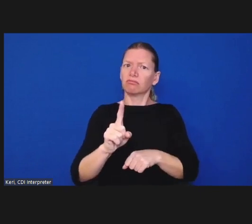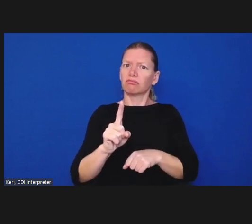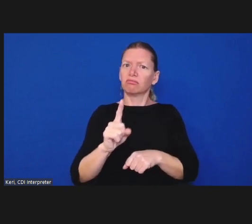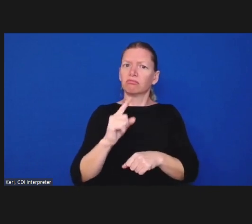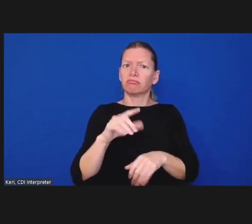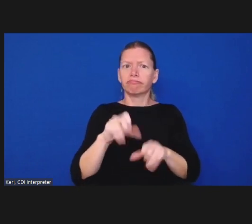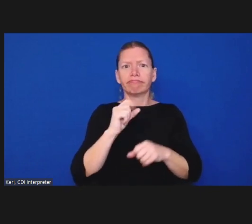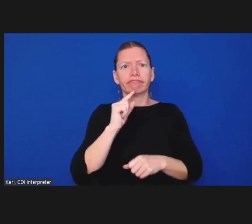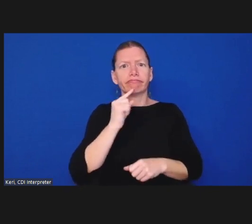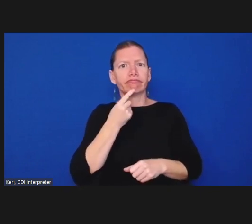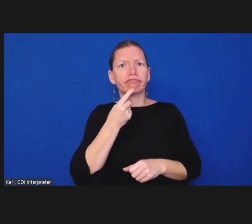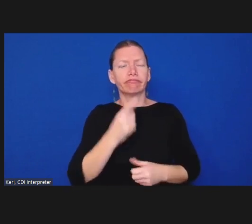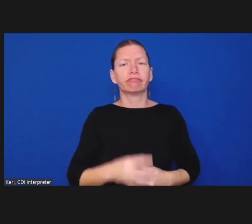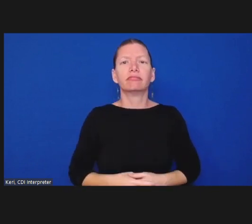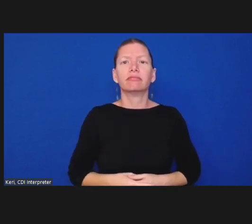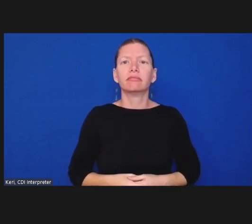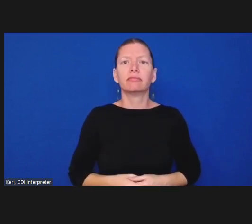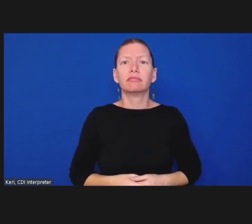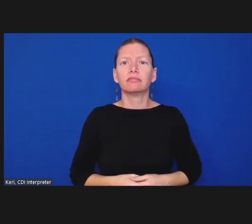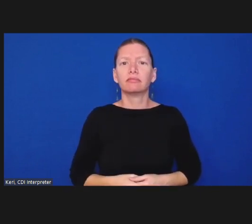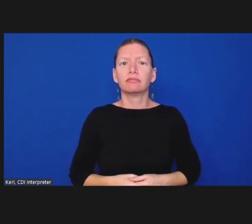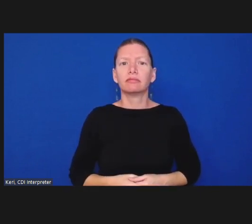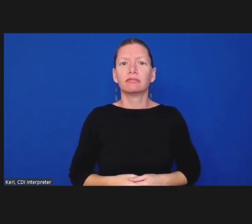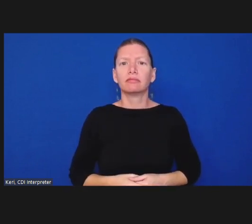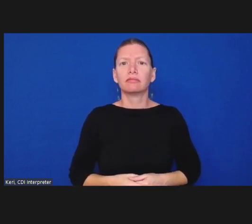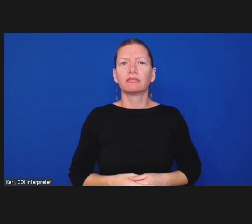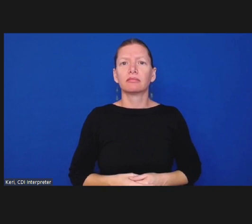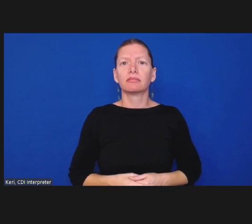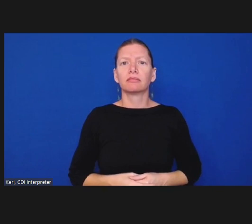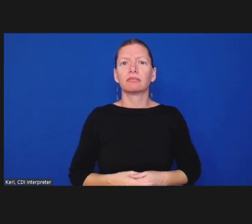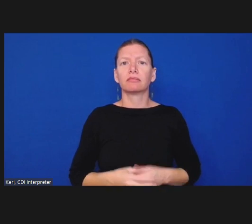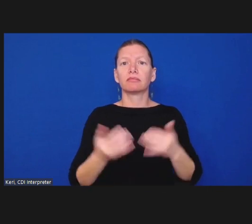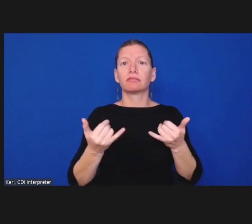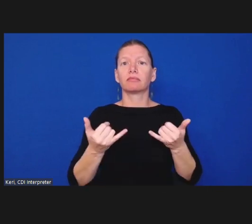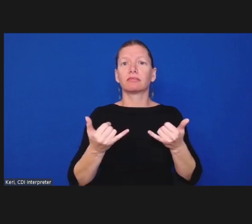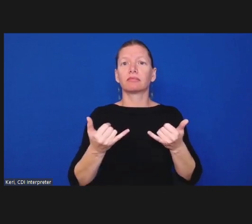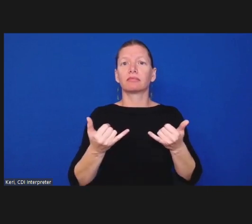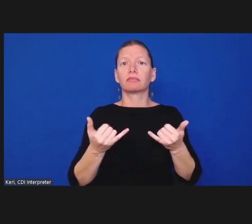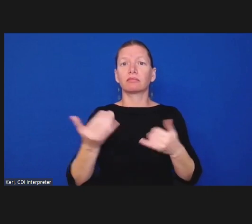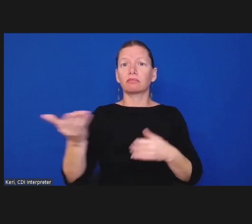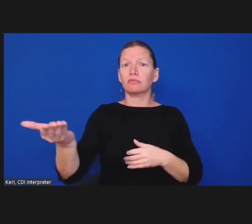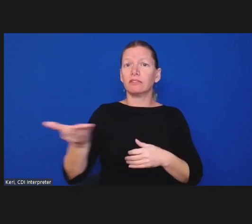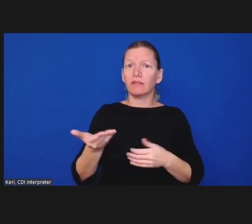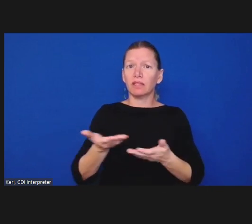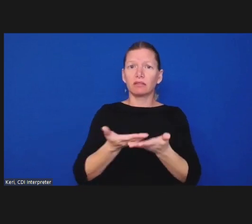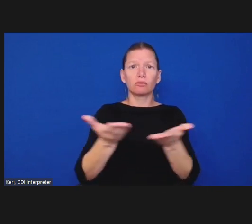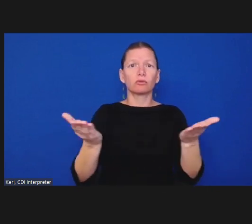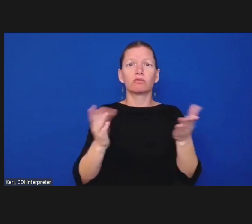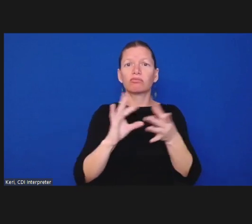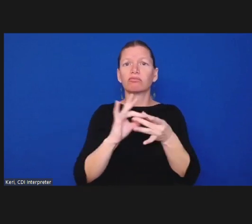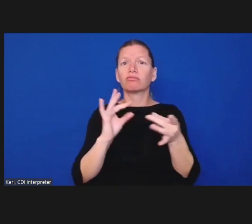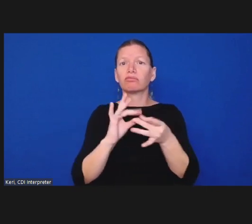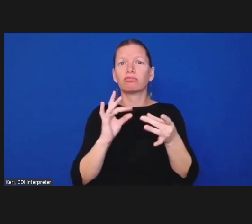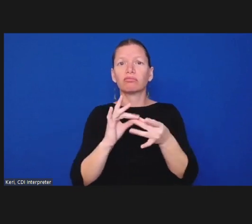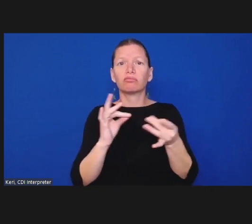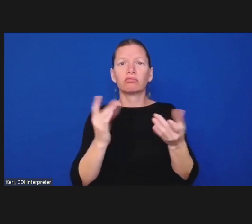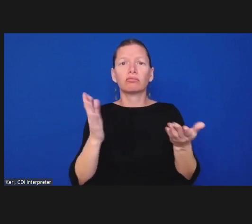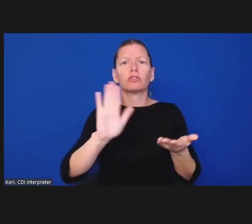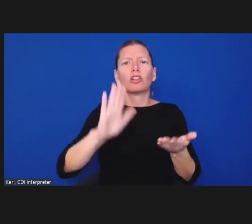and now i'm going to invite others to speak again what are your expectations why are you here